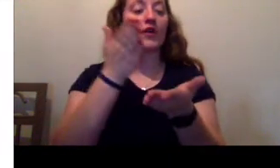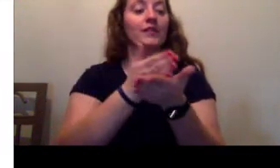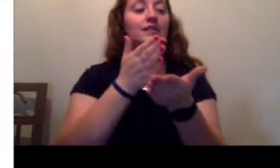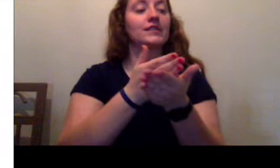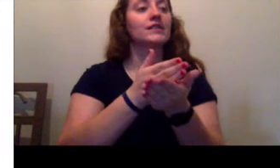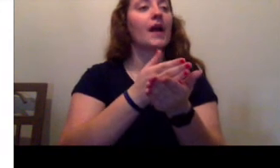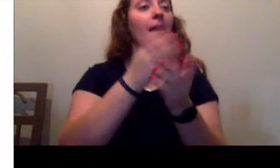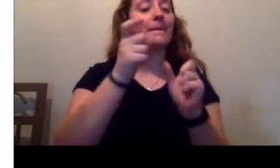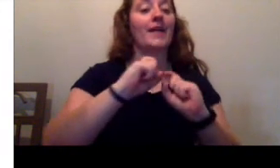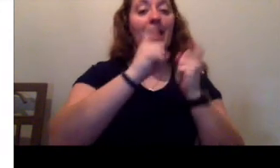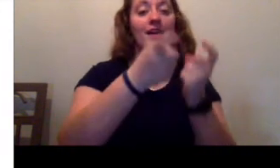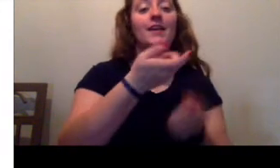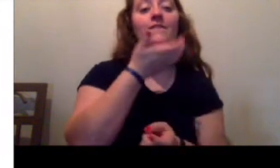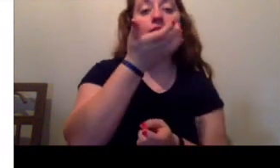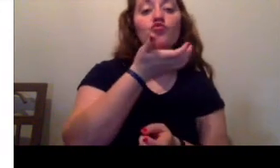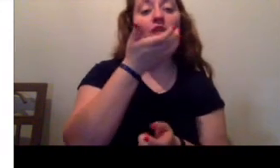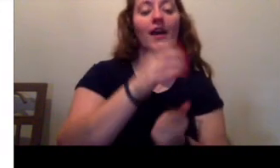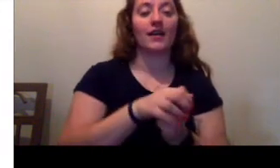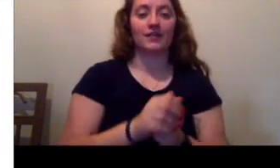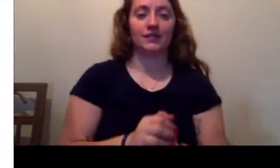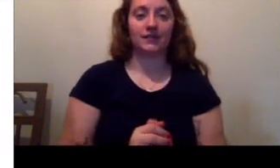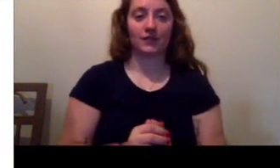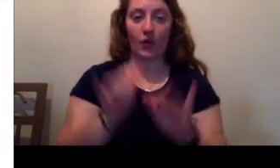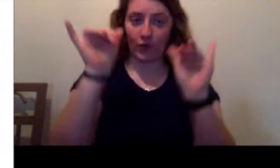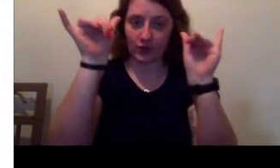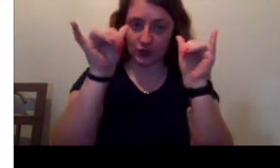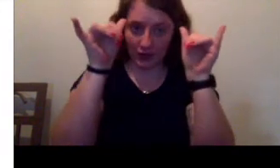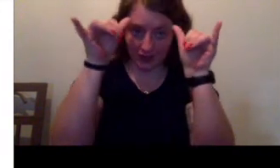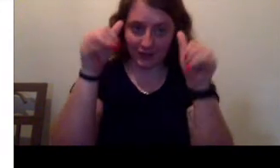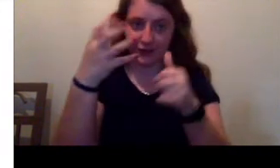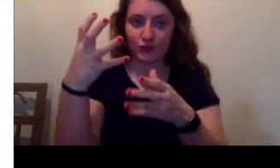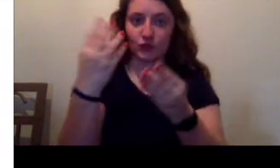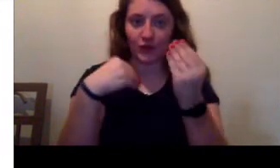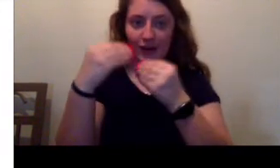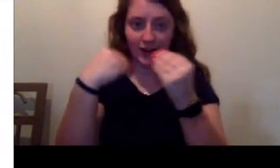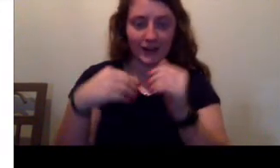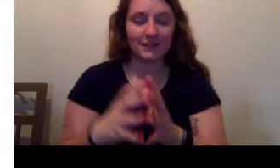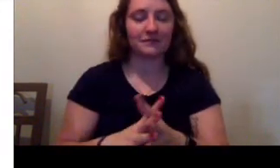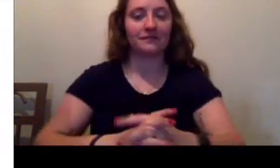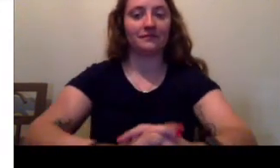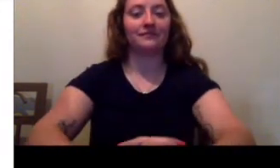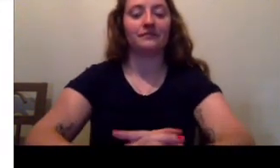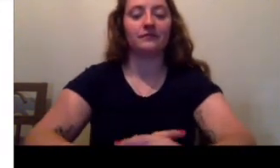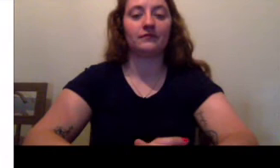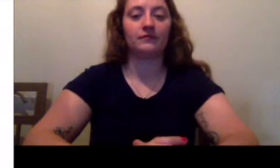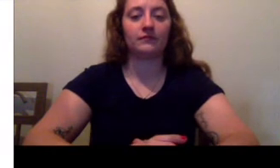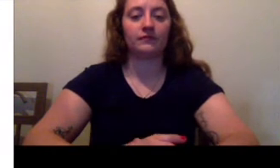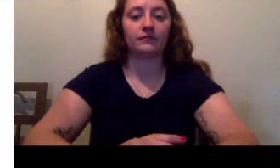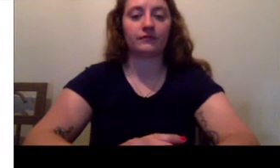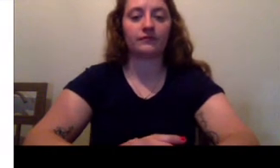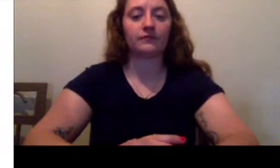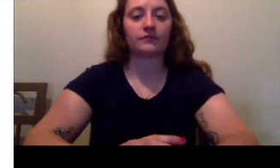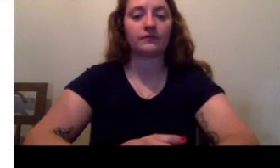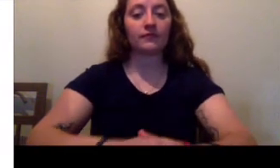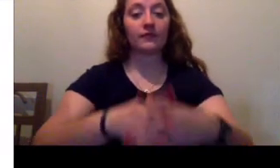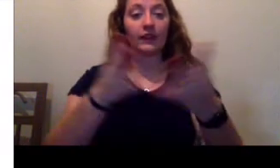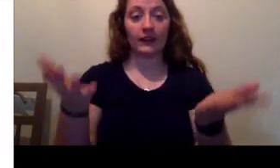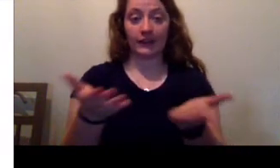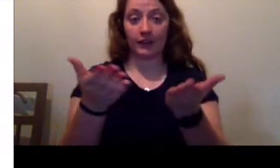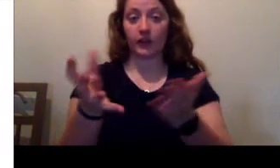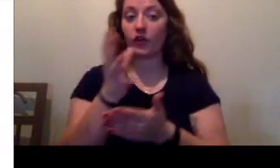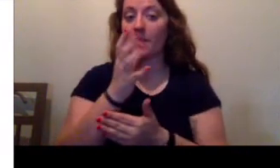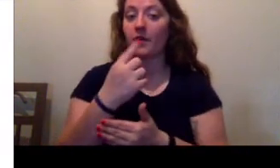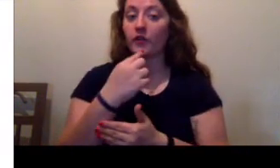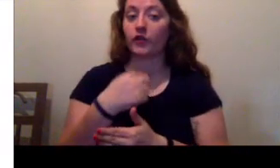handfuls of grass, which the curious cows would take with their rough tongues. Here, her mother had told her,